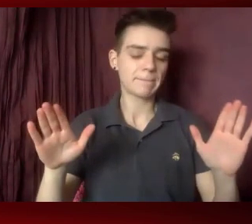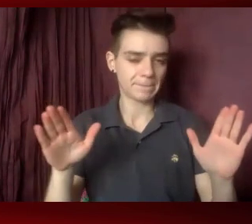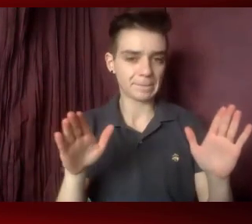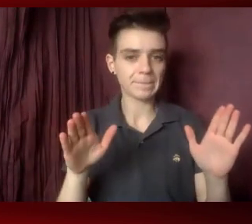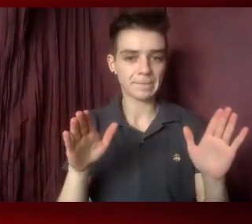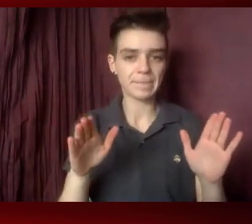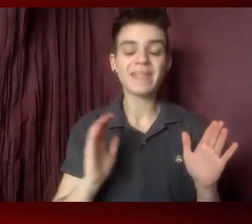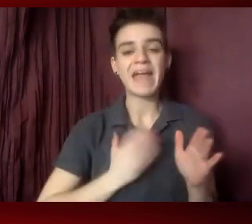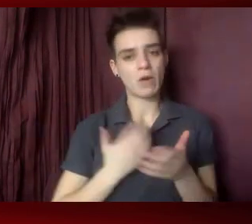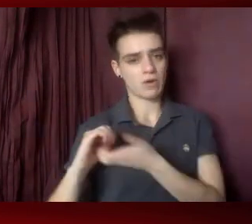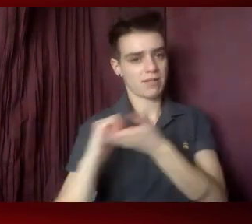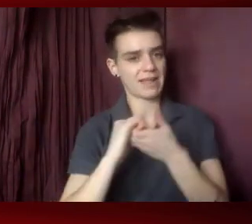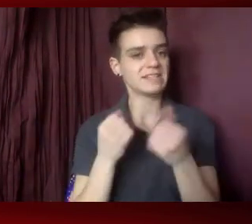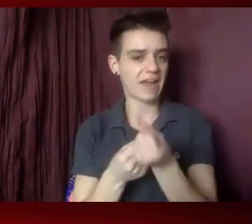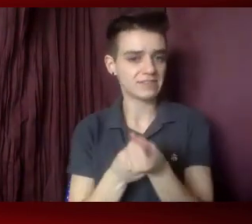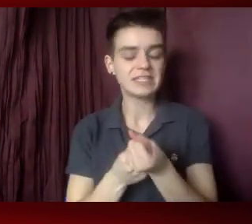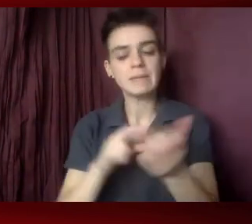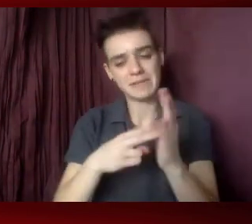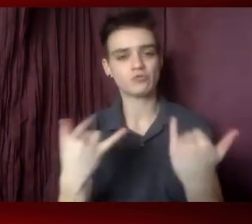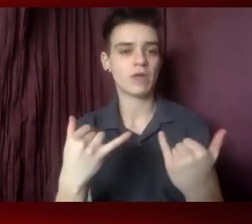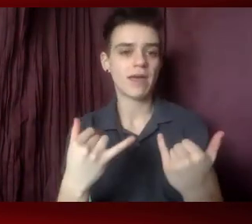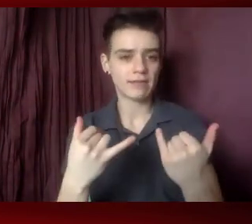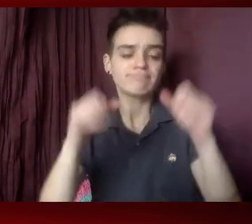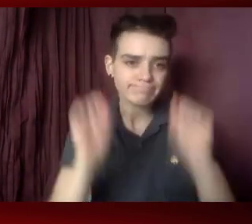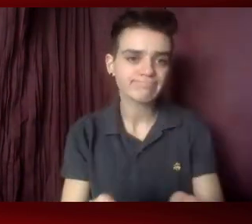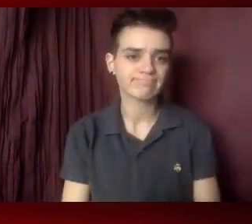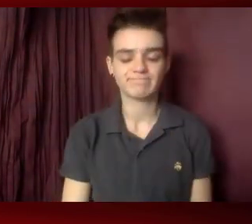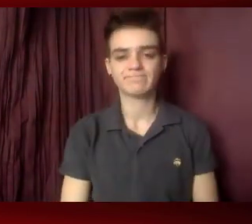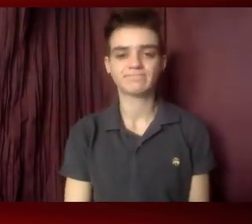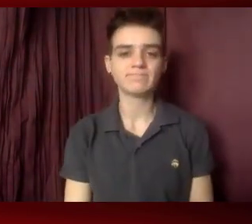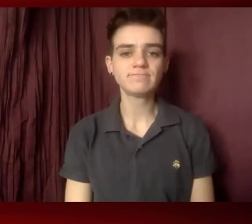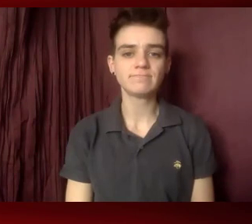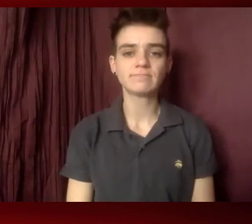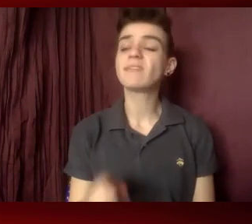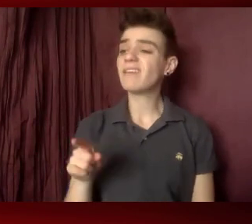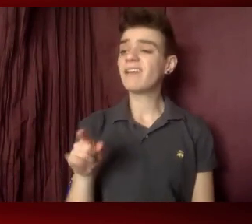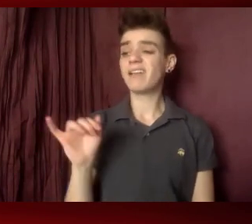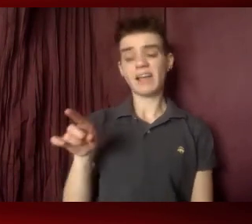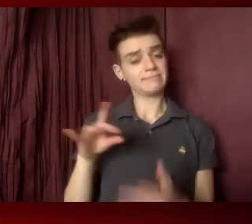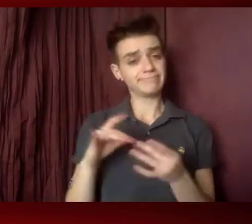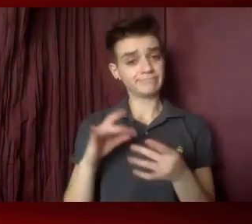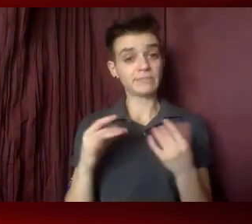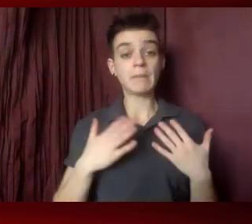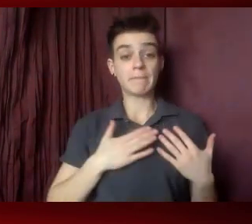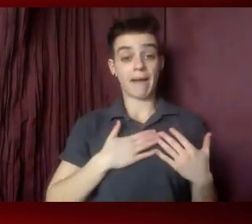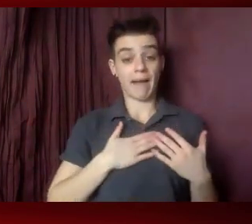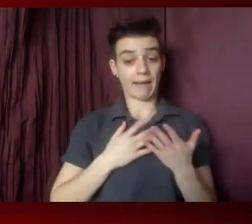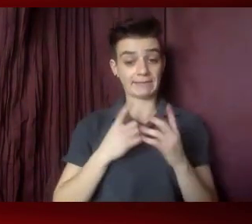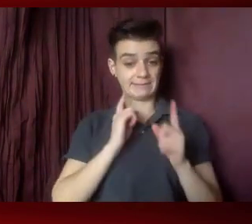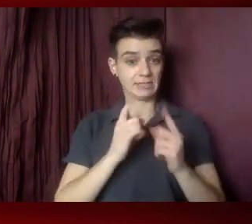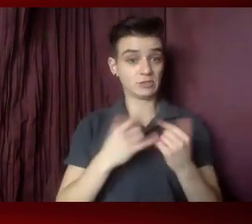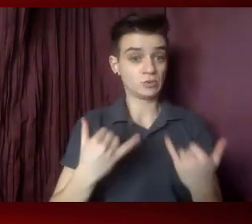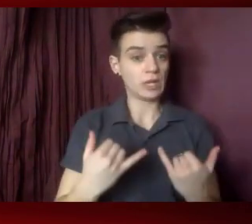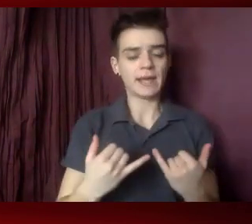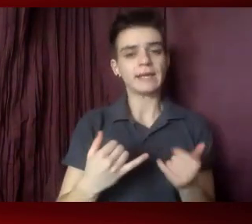our collective advocacy made today possible. So as Marianne said, my charge today is to give you a sense of the political reality we find ourselves in